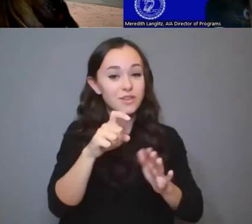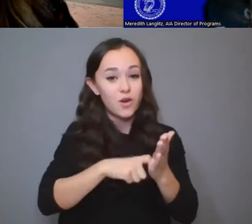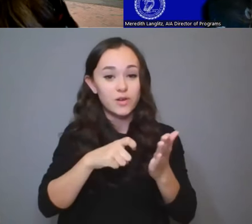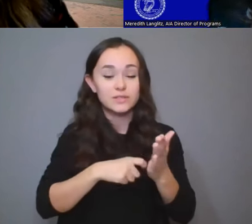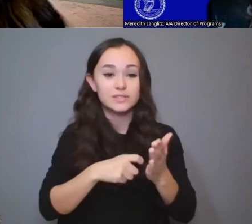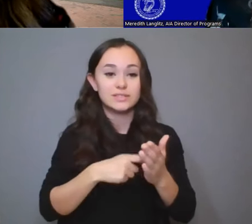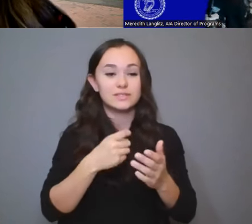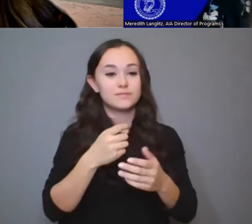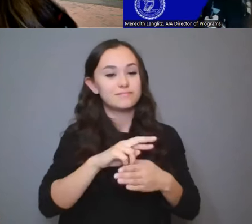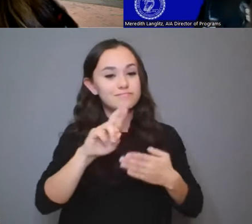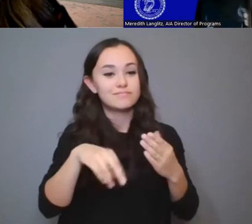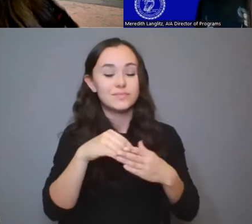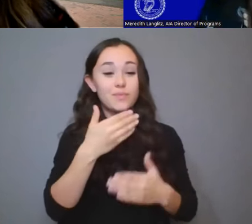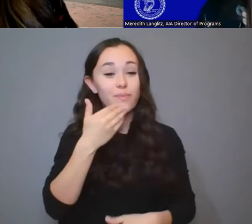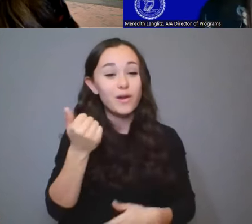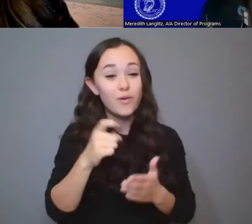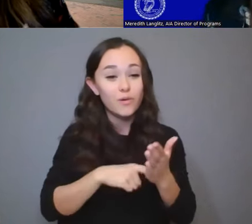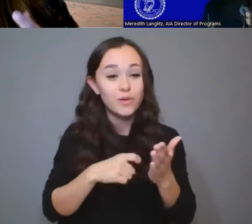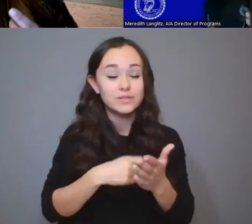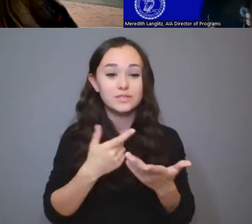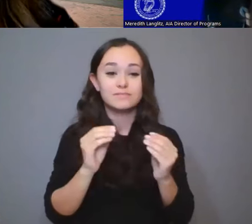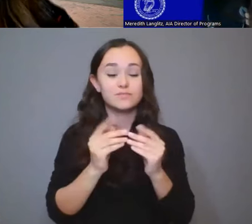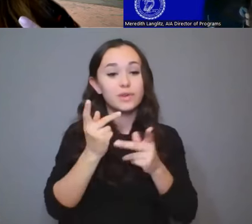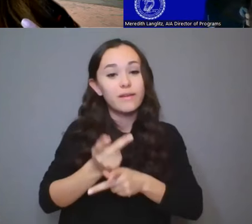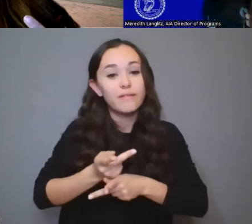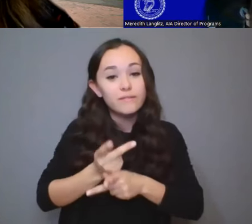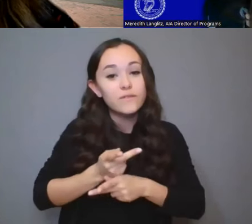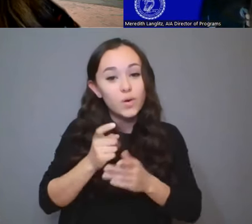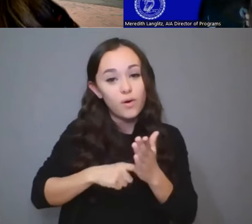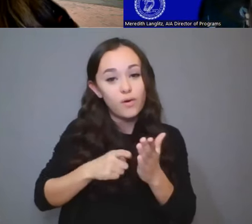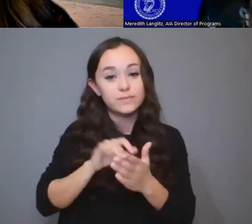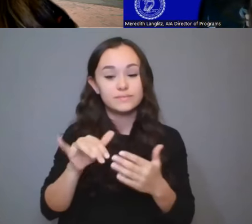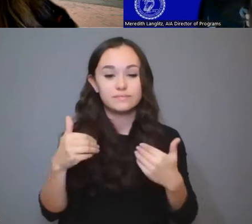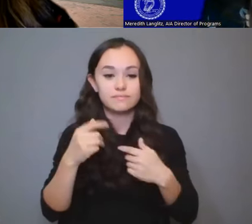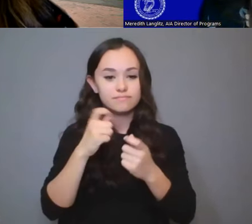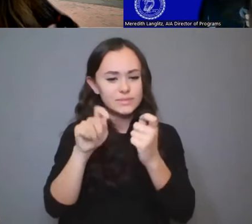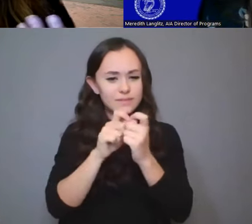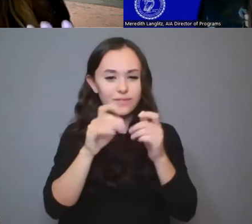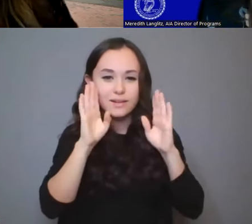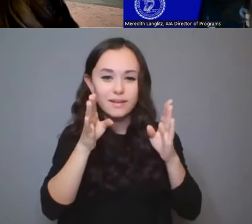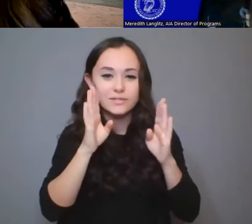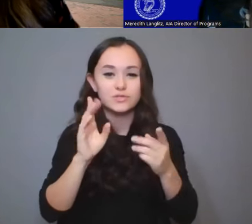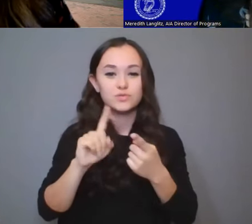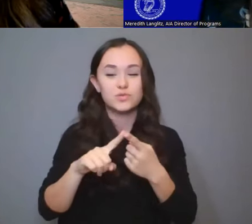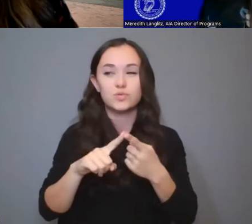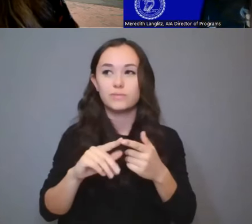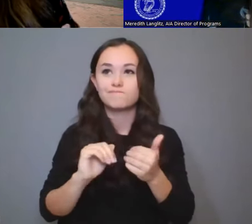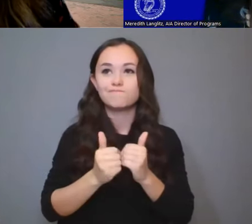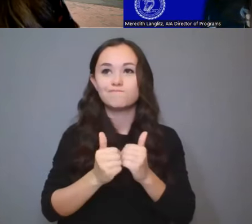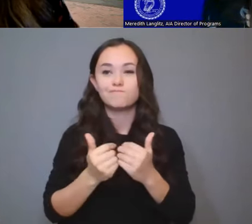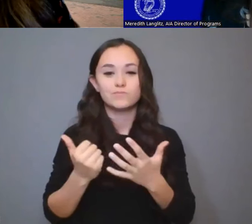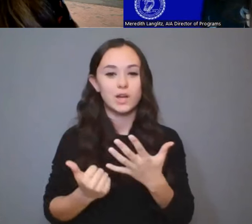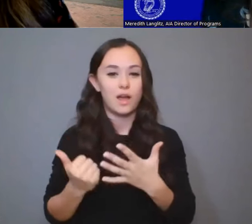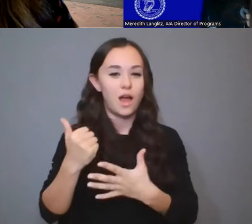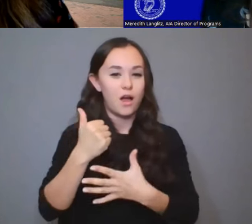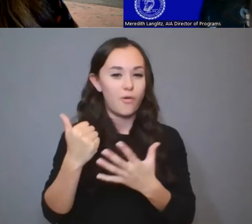better archaeology, a more careful archaeology that has specific attention to how hierarchy gets